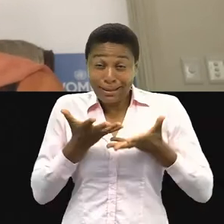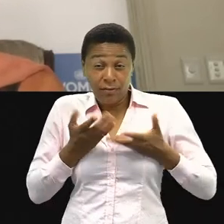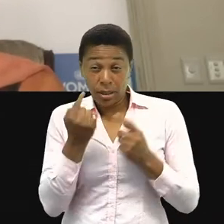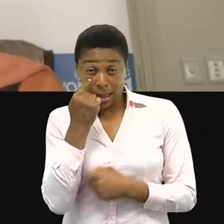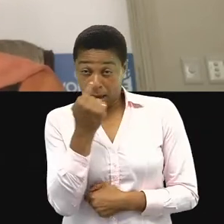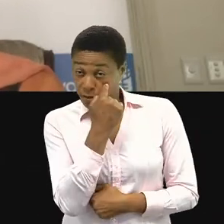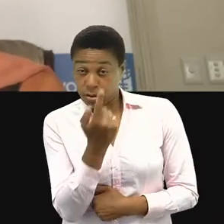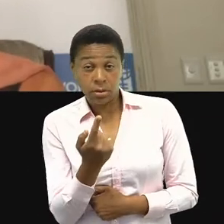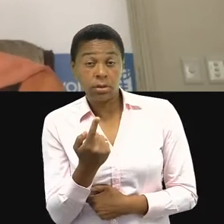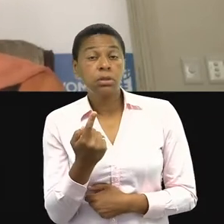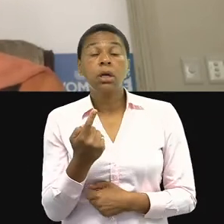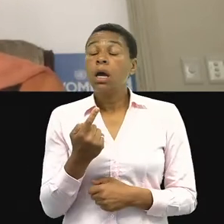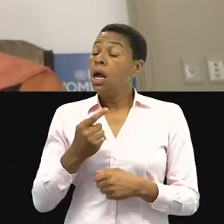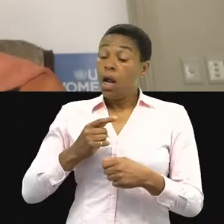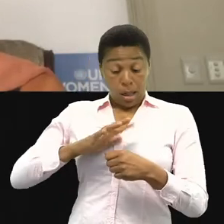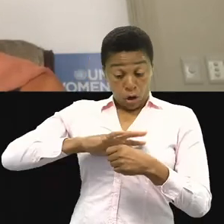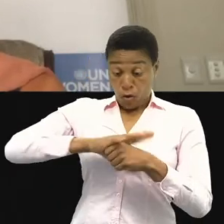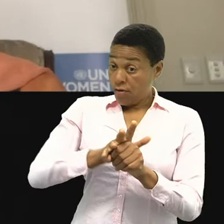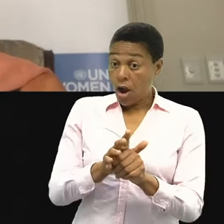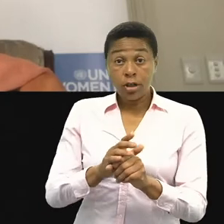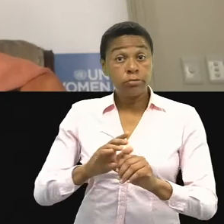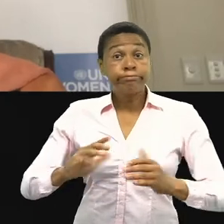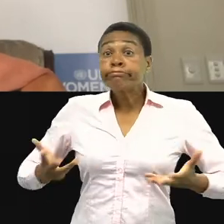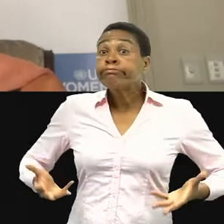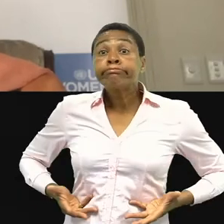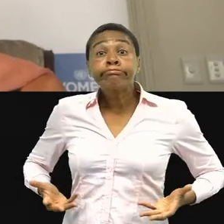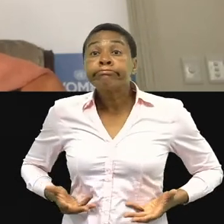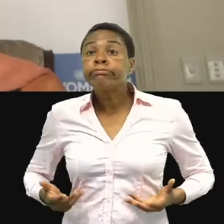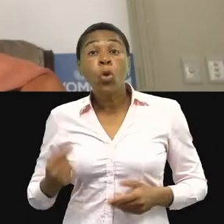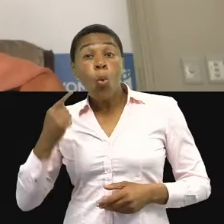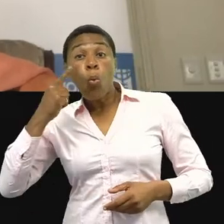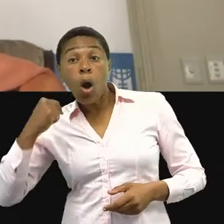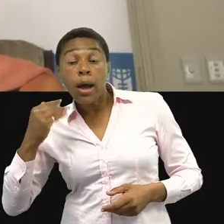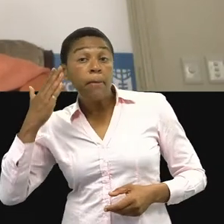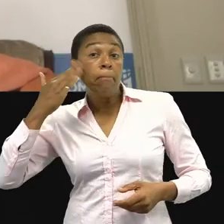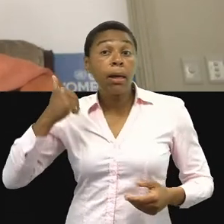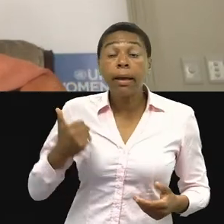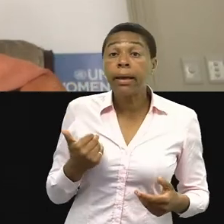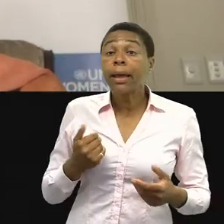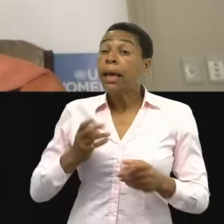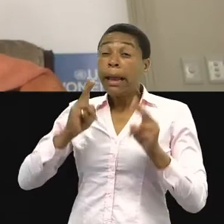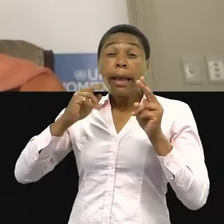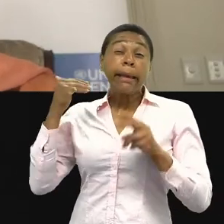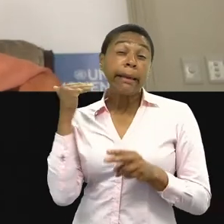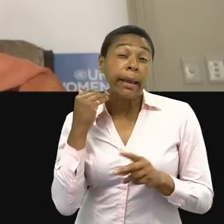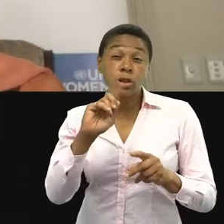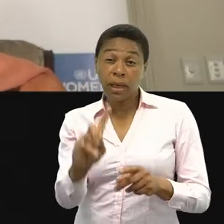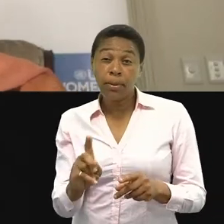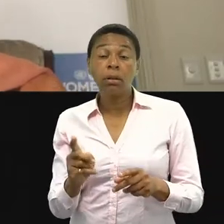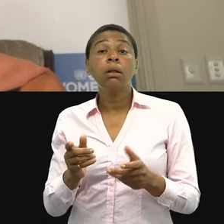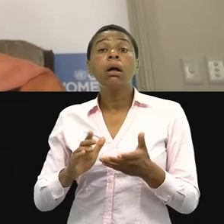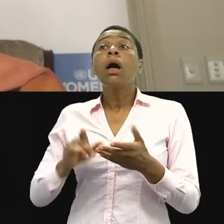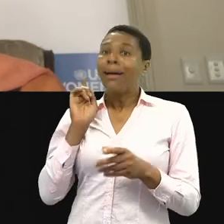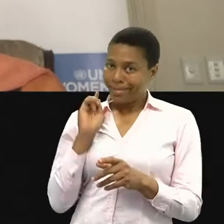anywhere is a virus everywhere. And brutal racism that kills people, brings the